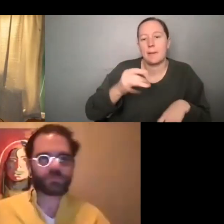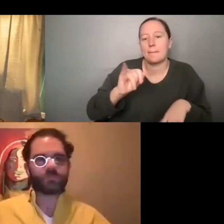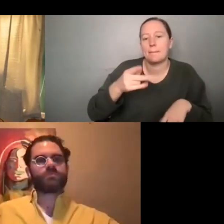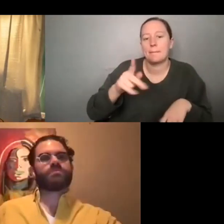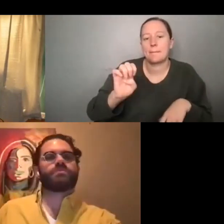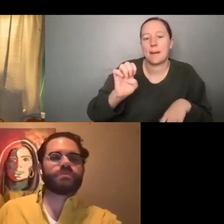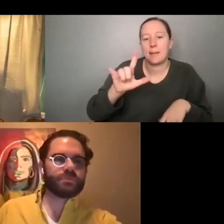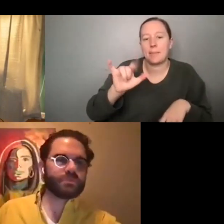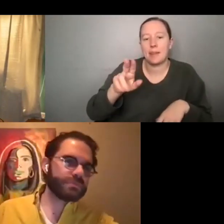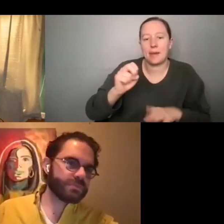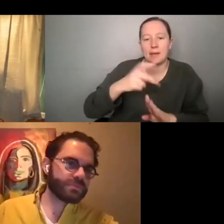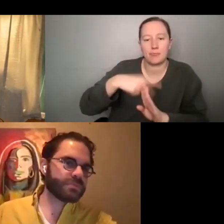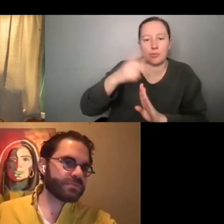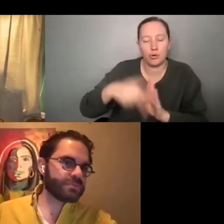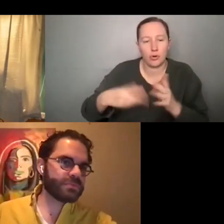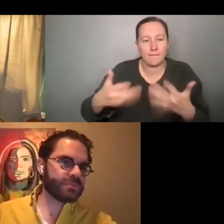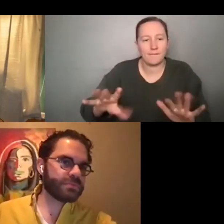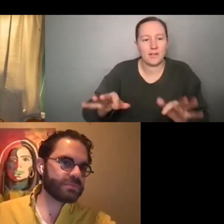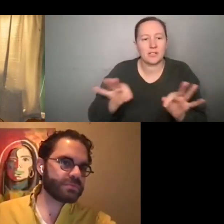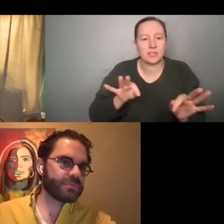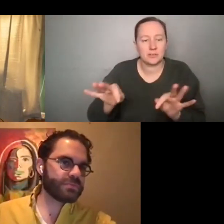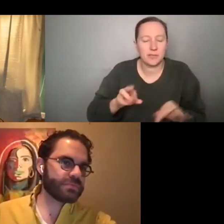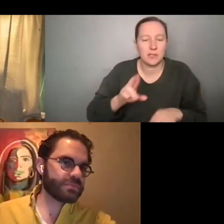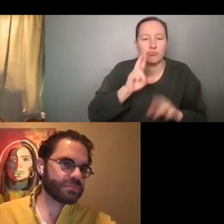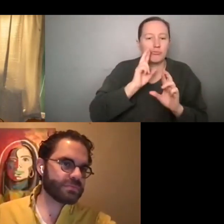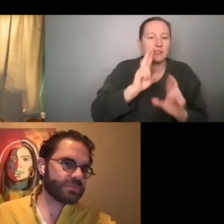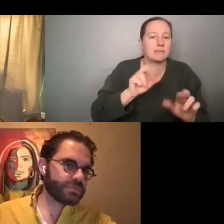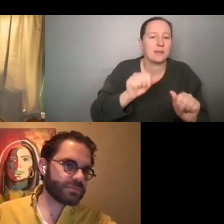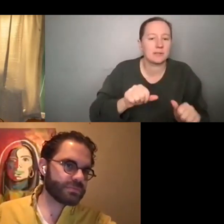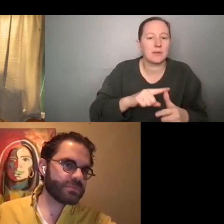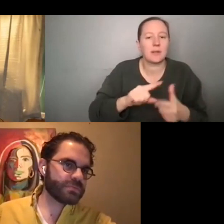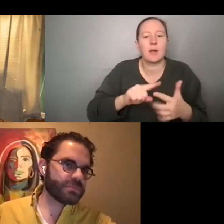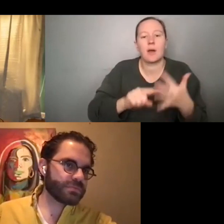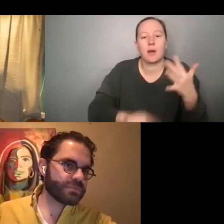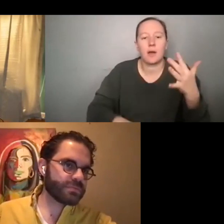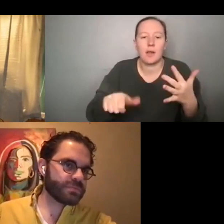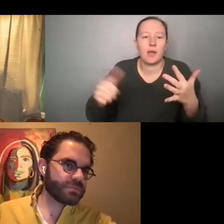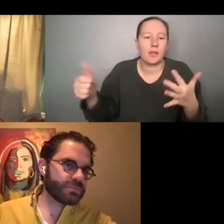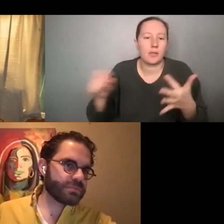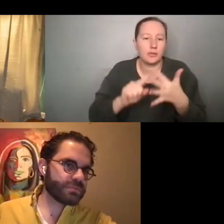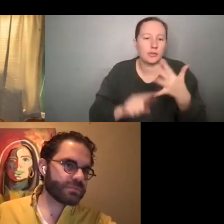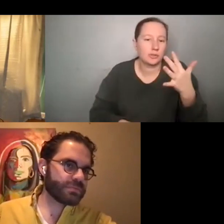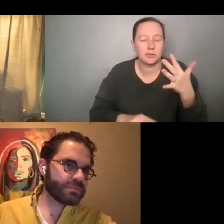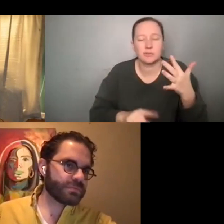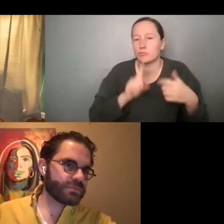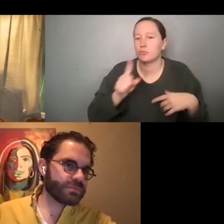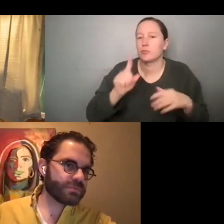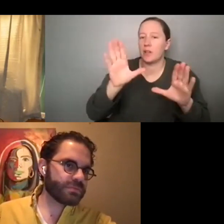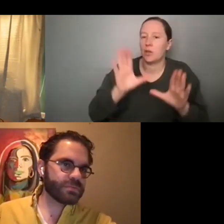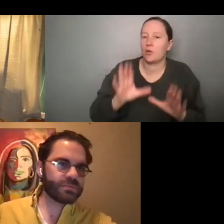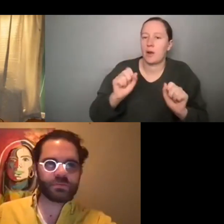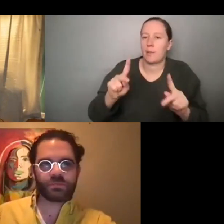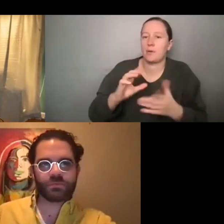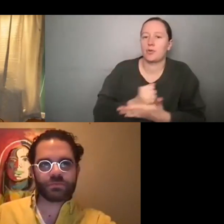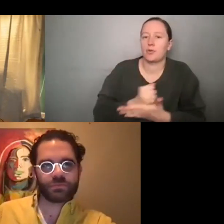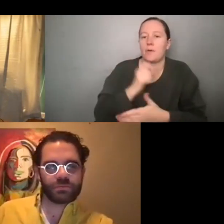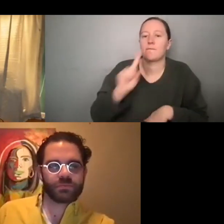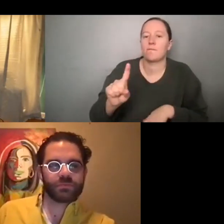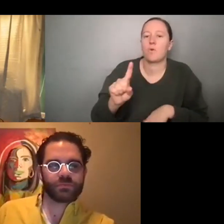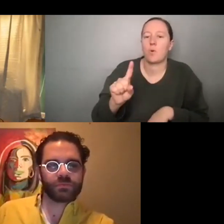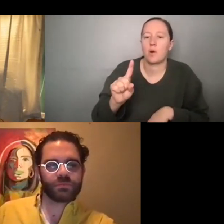programs, we've all we've talked about some of respectabilities, you've all mentioned others, like there's so many different, really great opportunities for